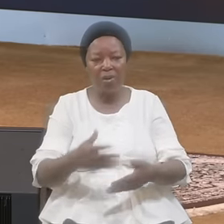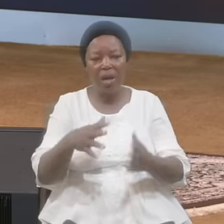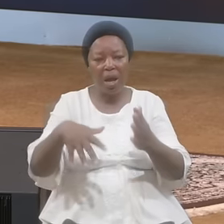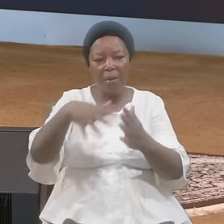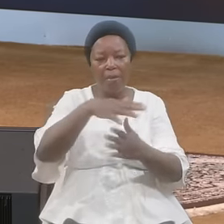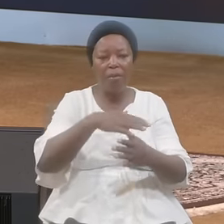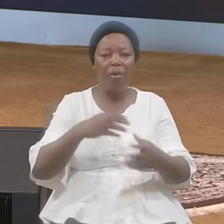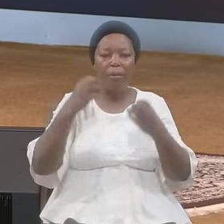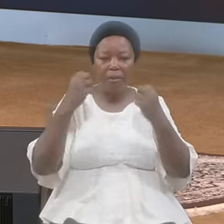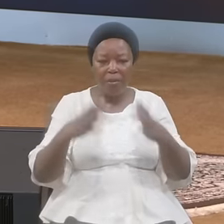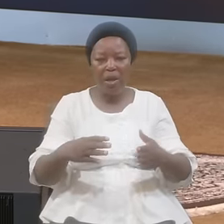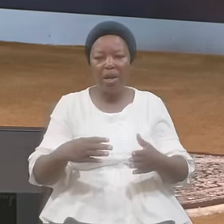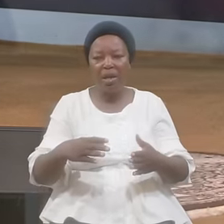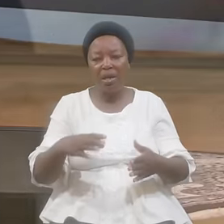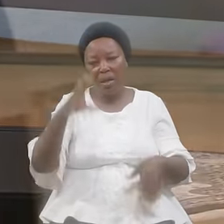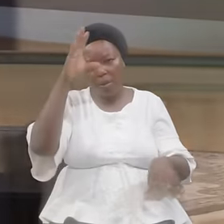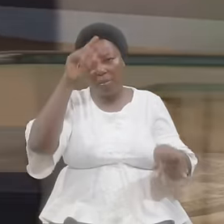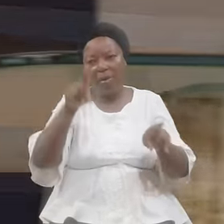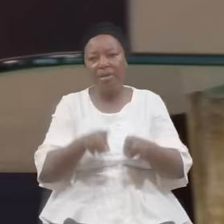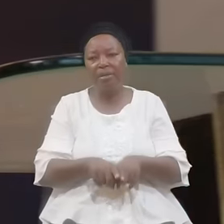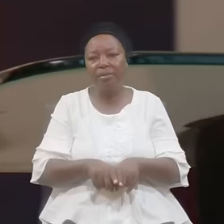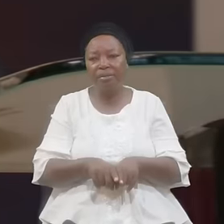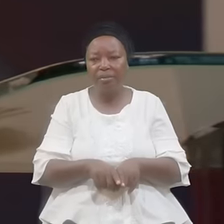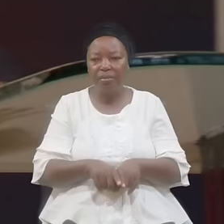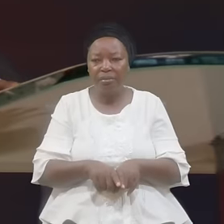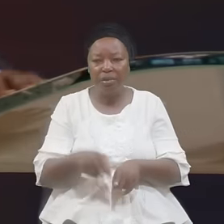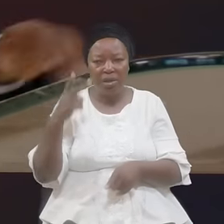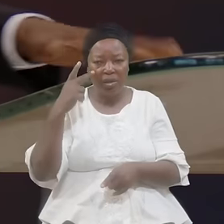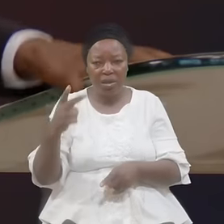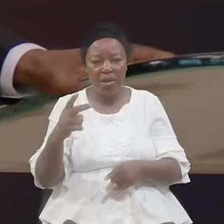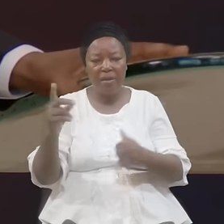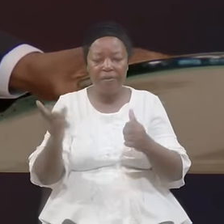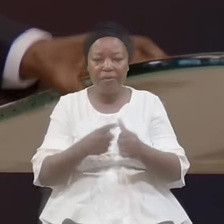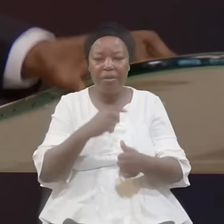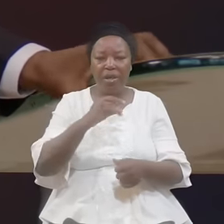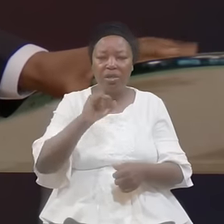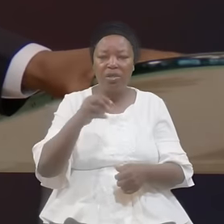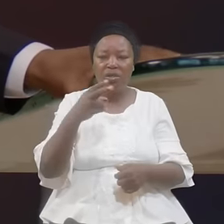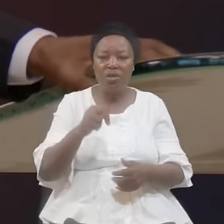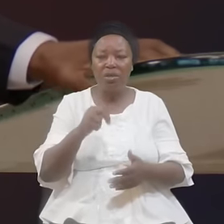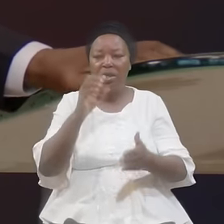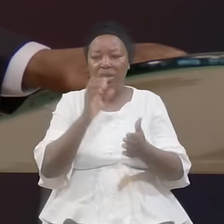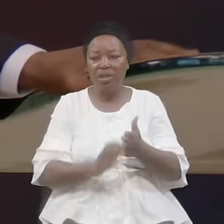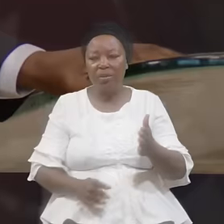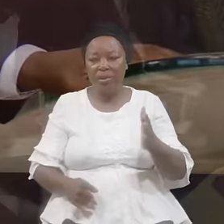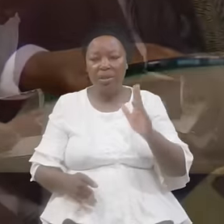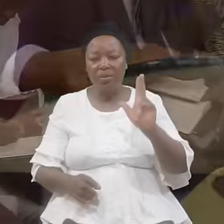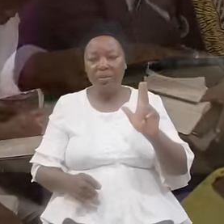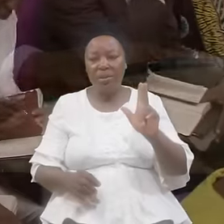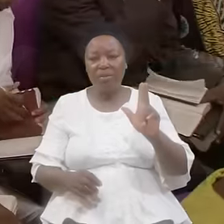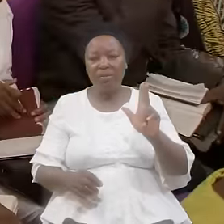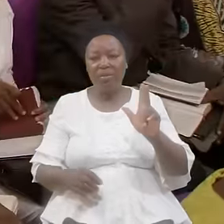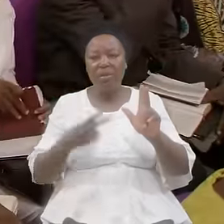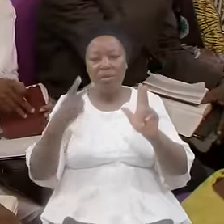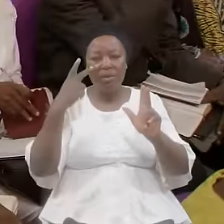many brethren Look at First John chapter 3 We're looking